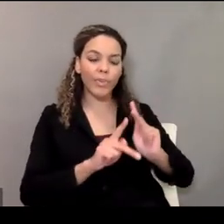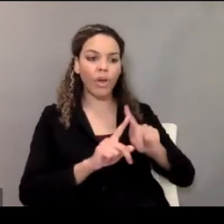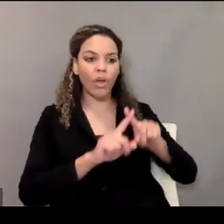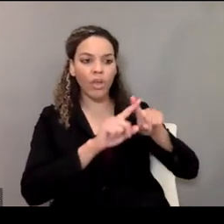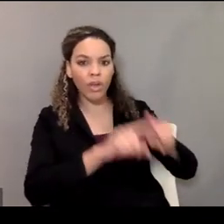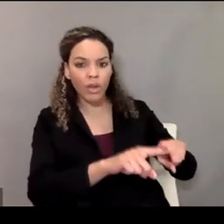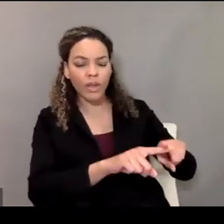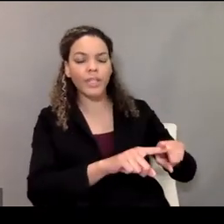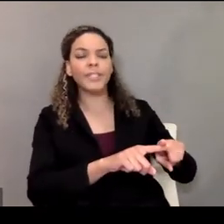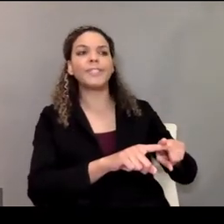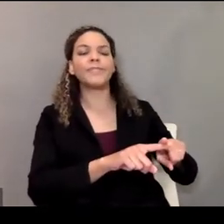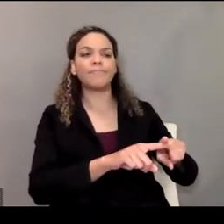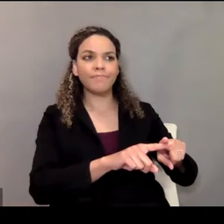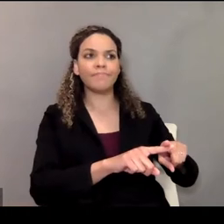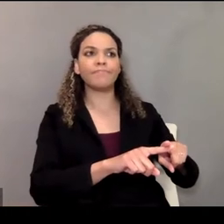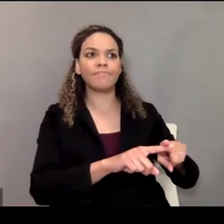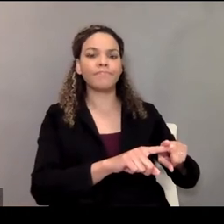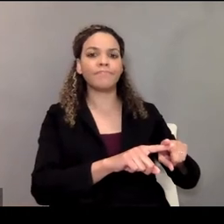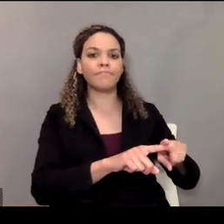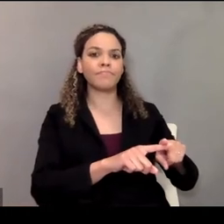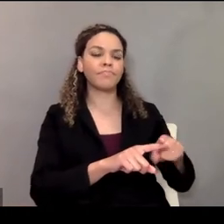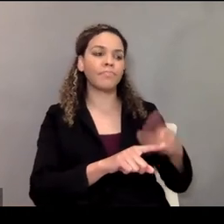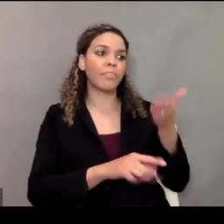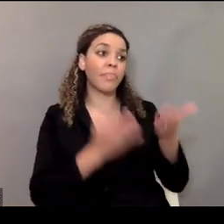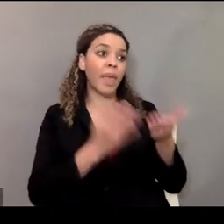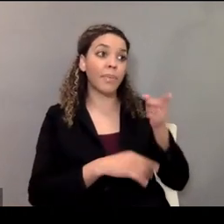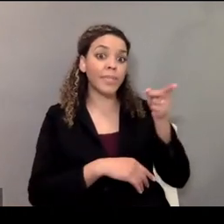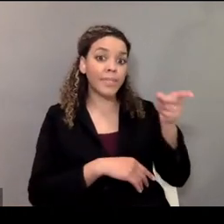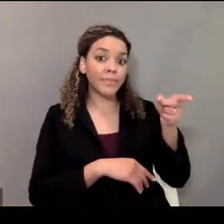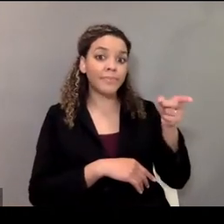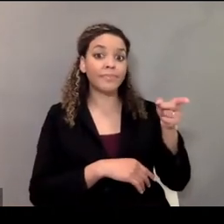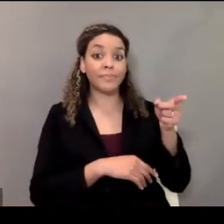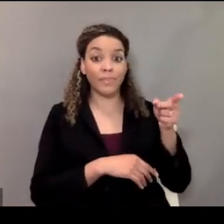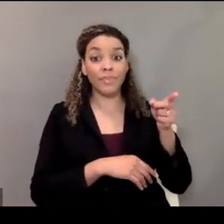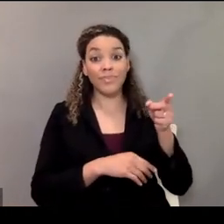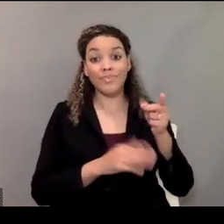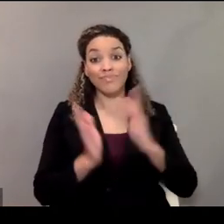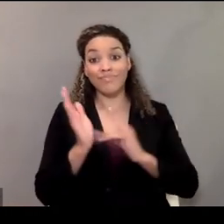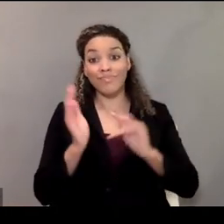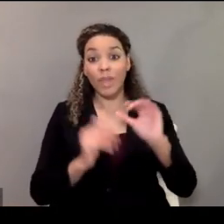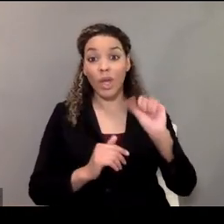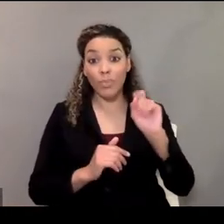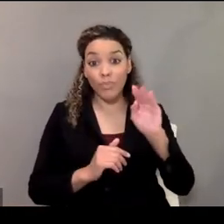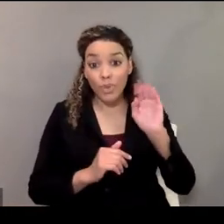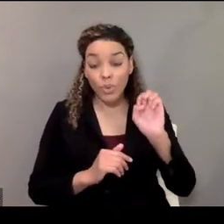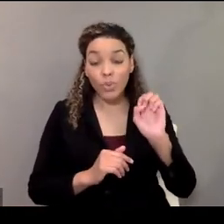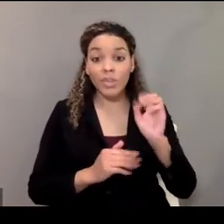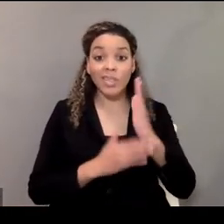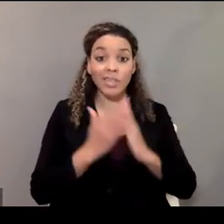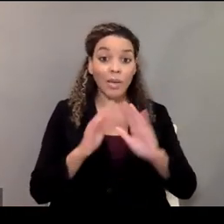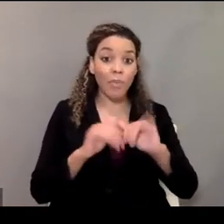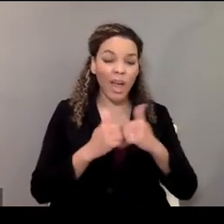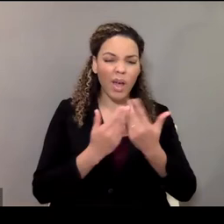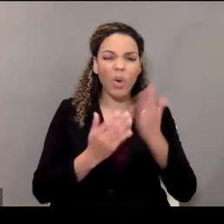and that person may be abusing them in some way, and we'll talk